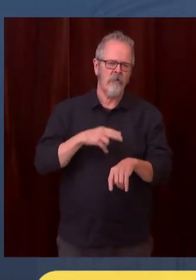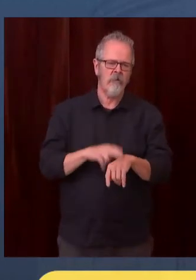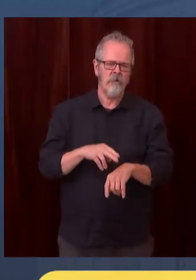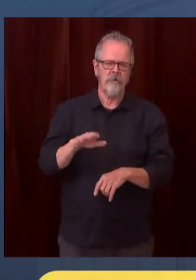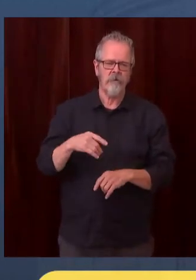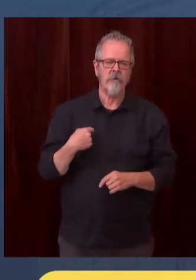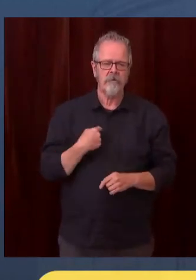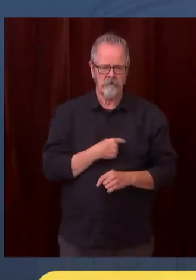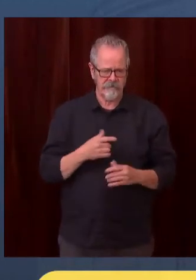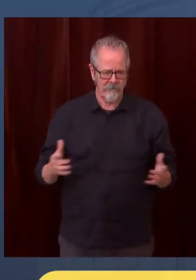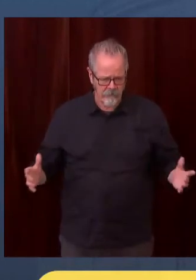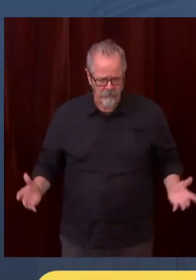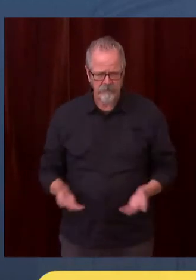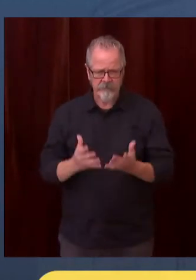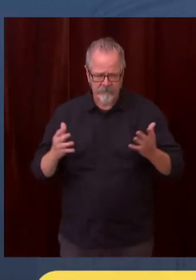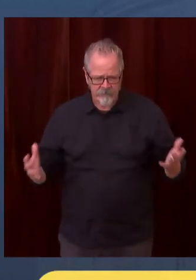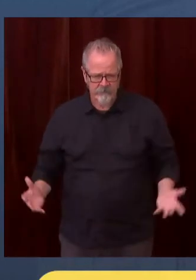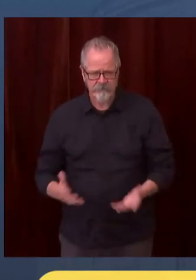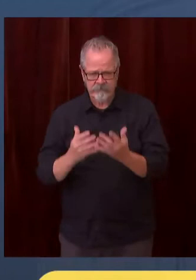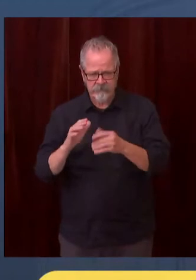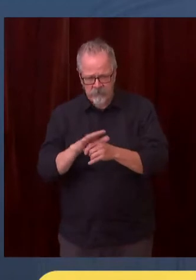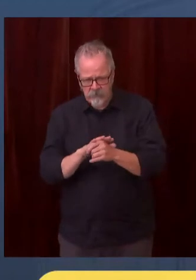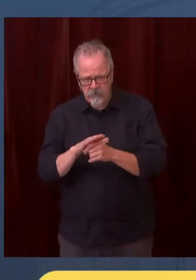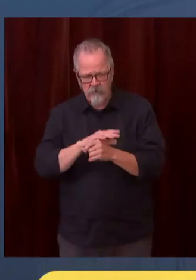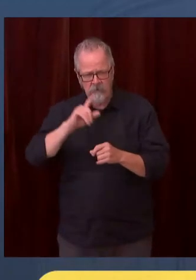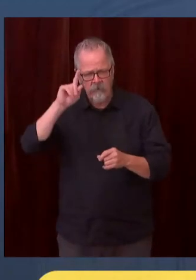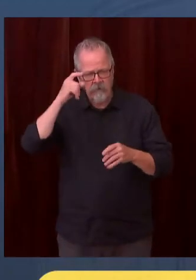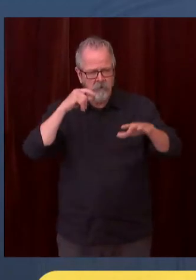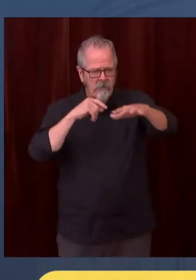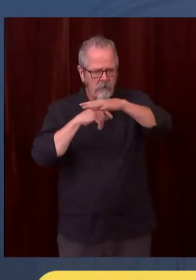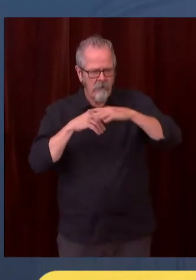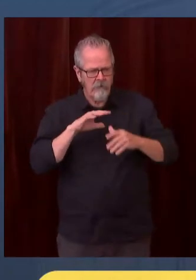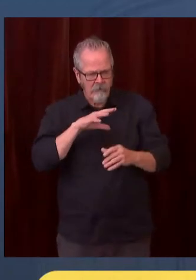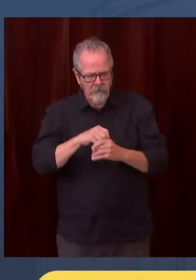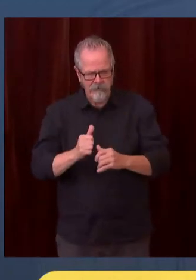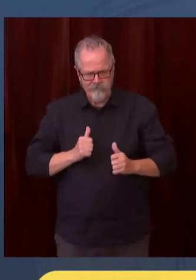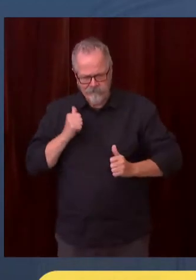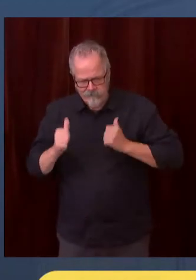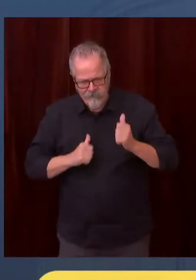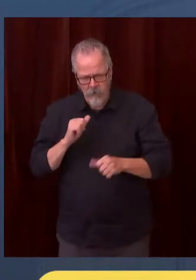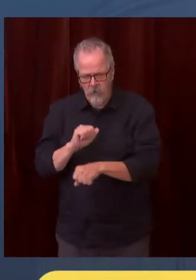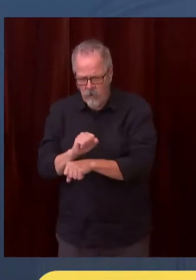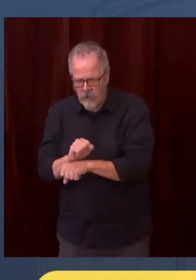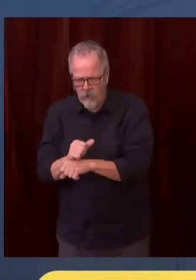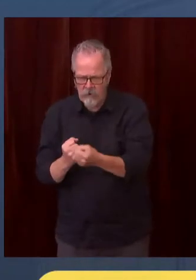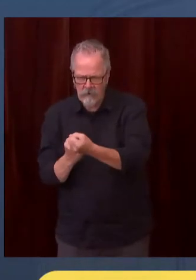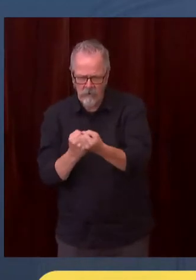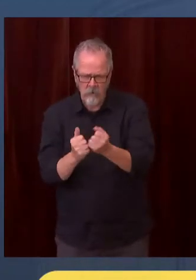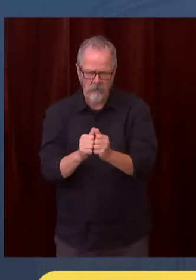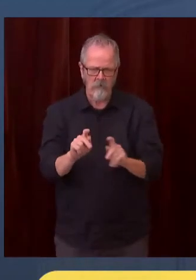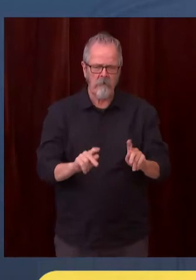as we navigate these extraordinary times. We think this extension provides ample time